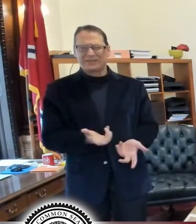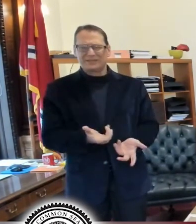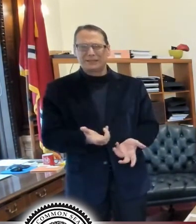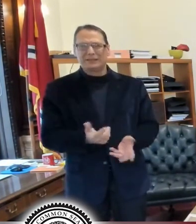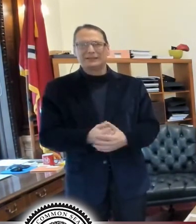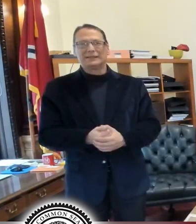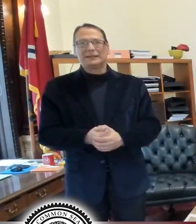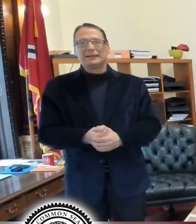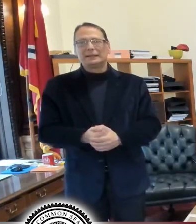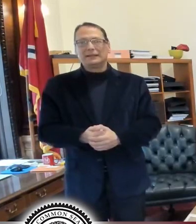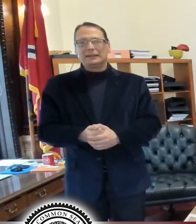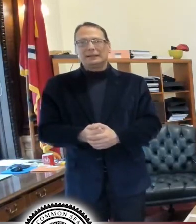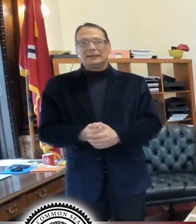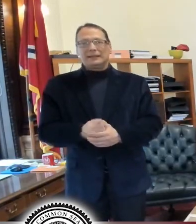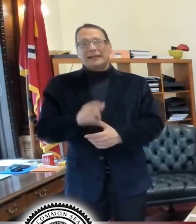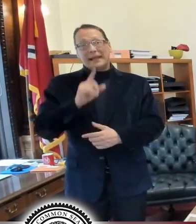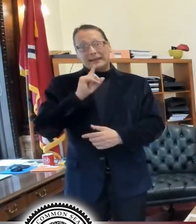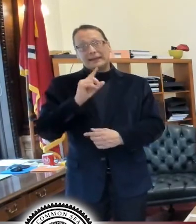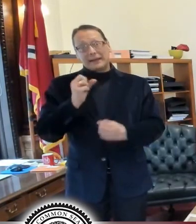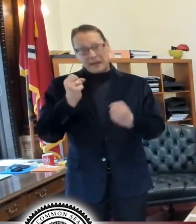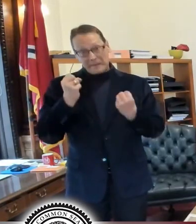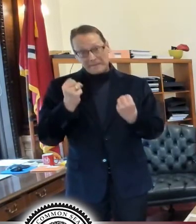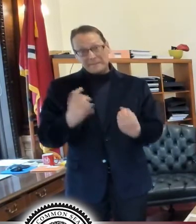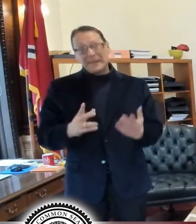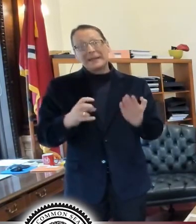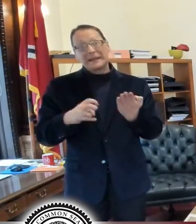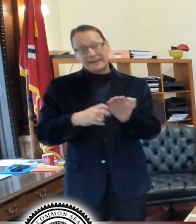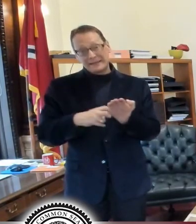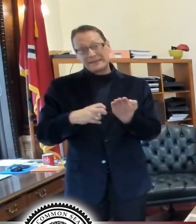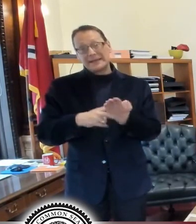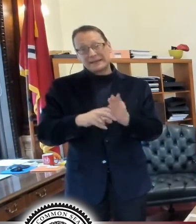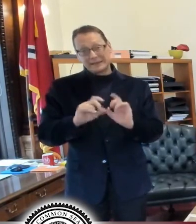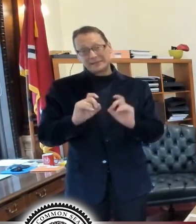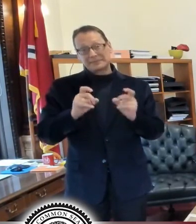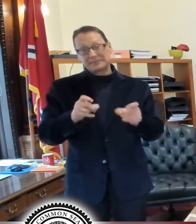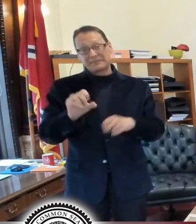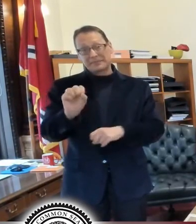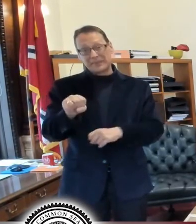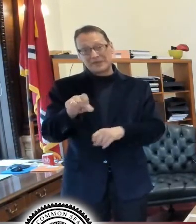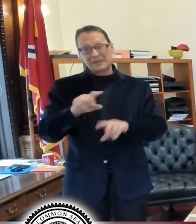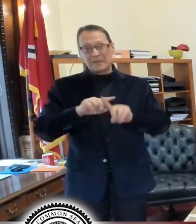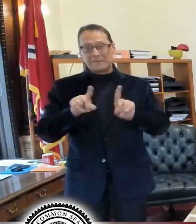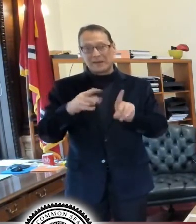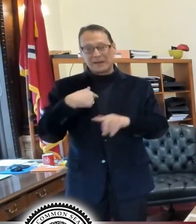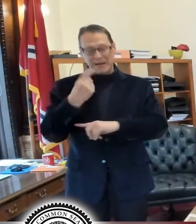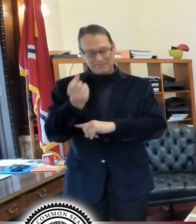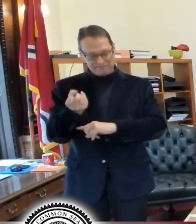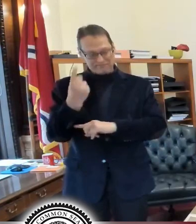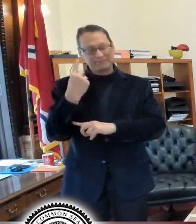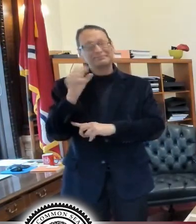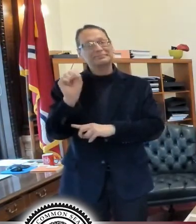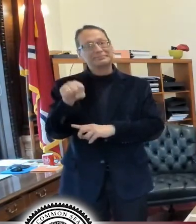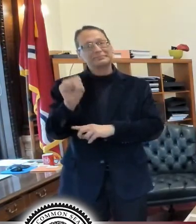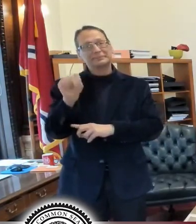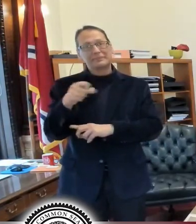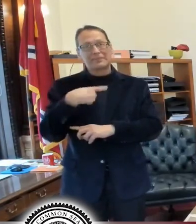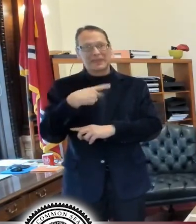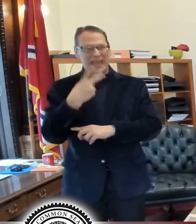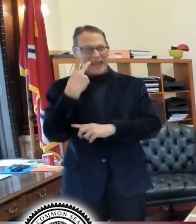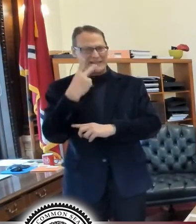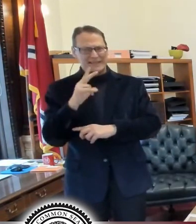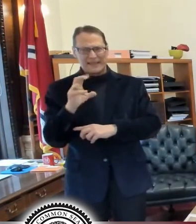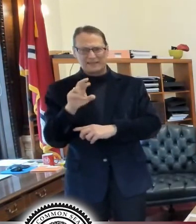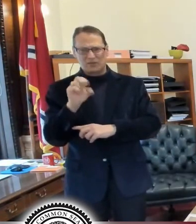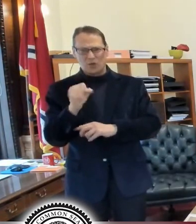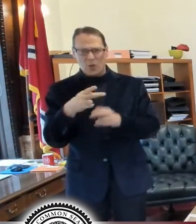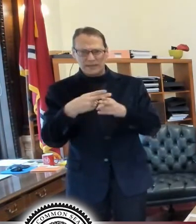You know, Steve, there are actually quite a few tickets written for those. Although I understand your question. I see cars